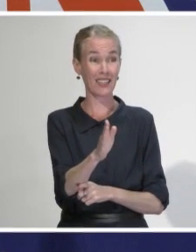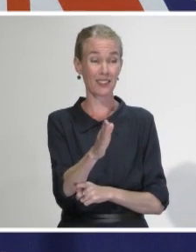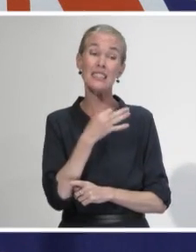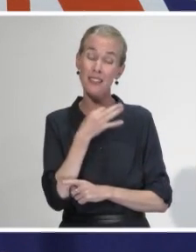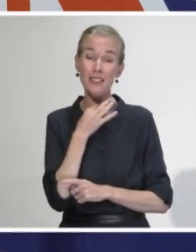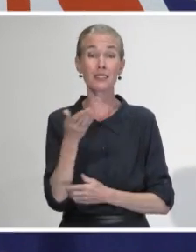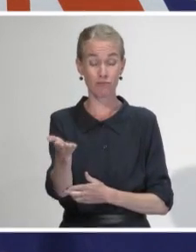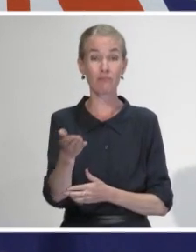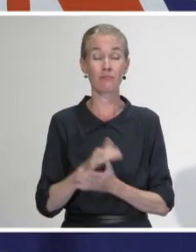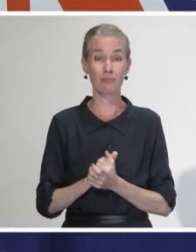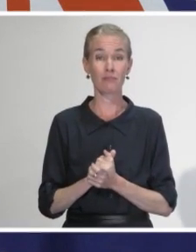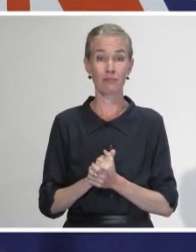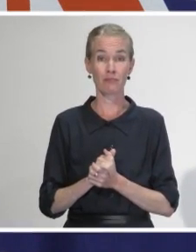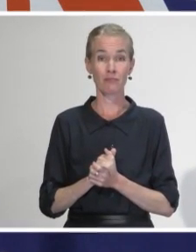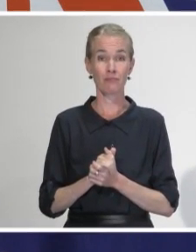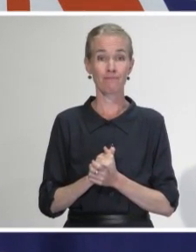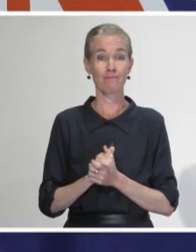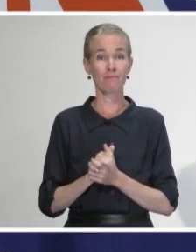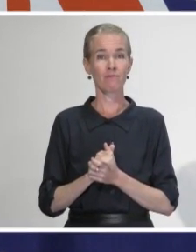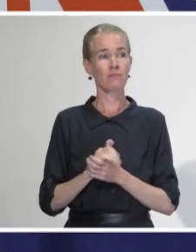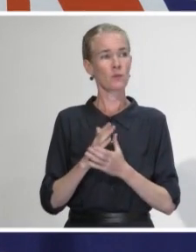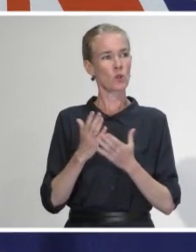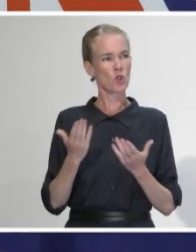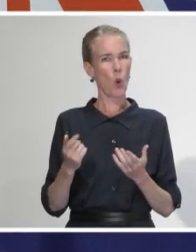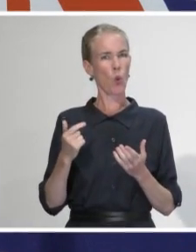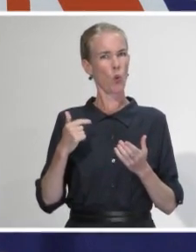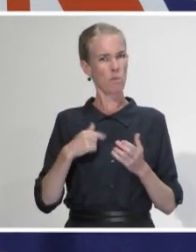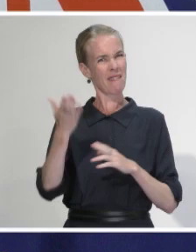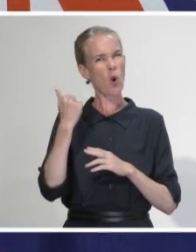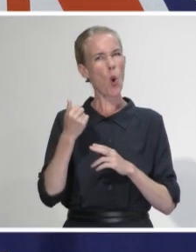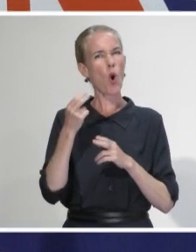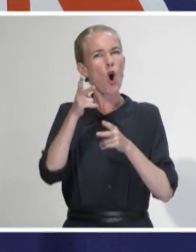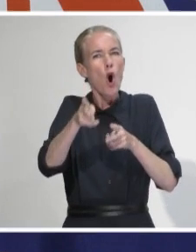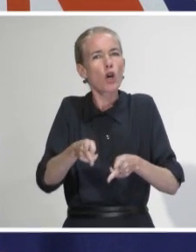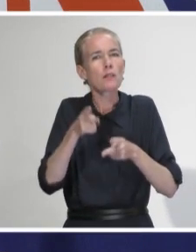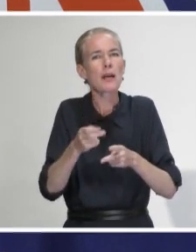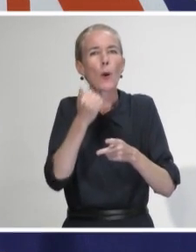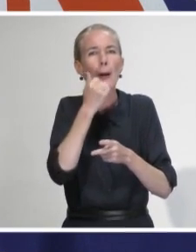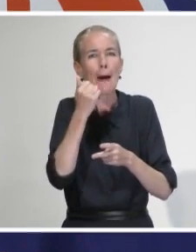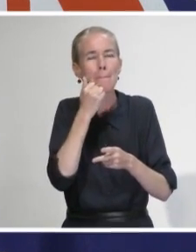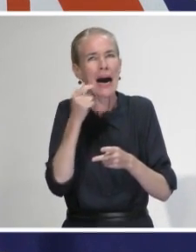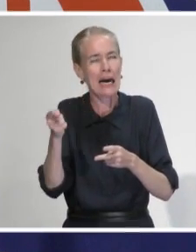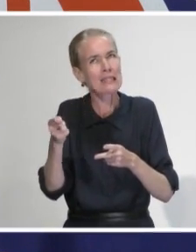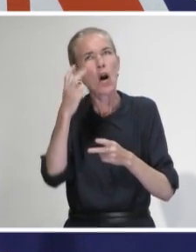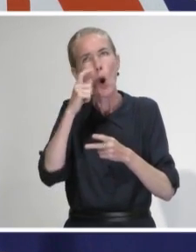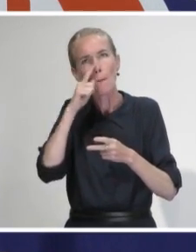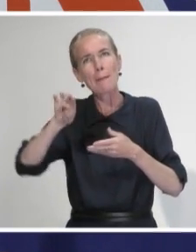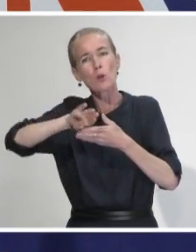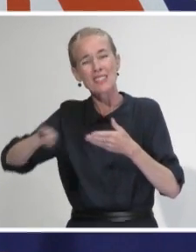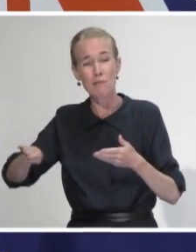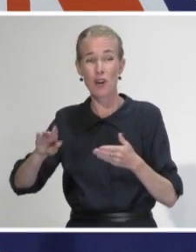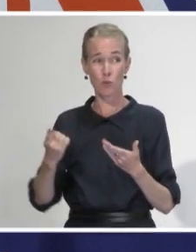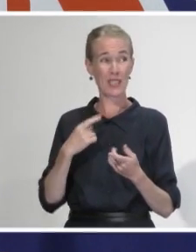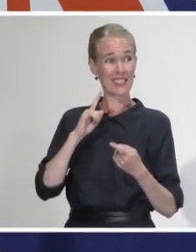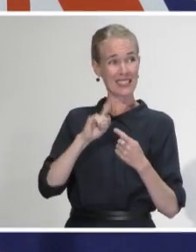We continue to not treat them as hospital admissions. These are people who are receiving exactly the same care and support they would have